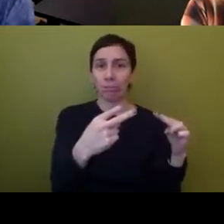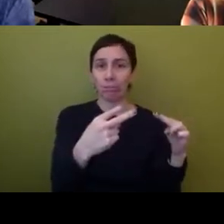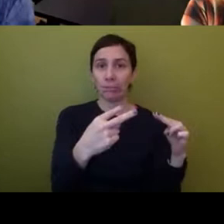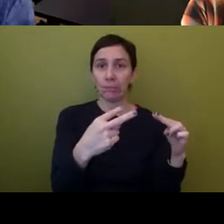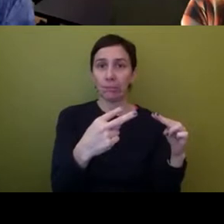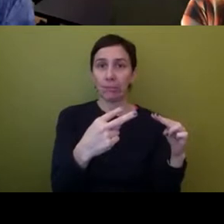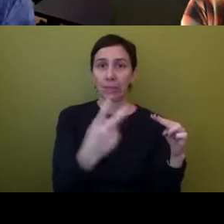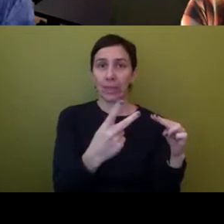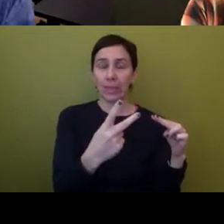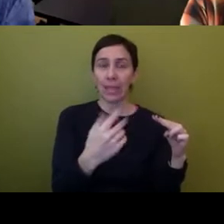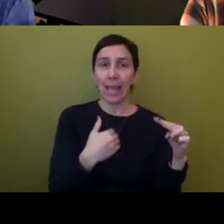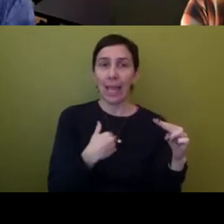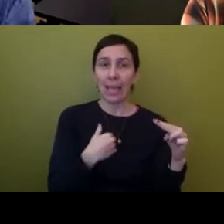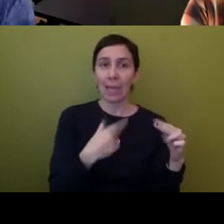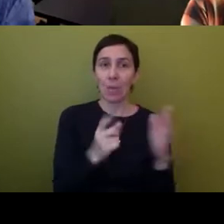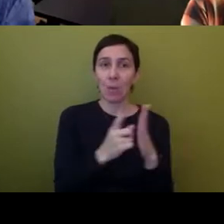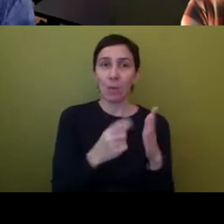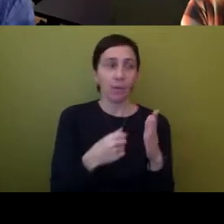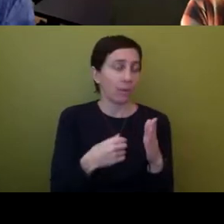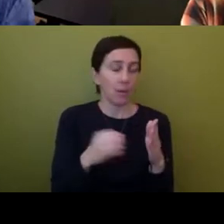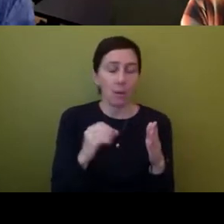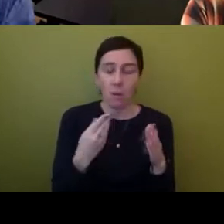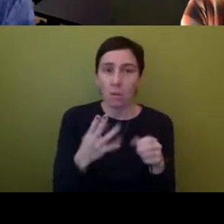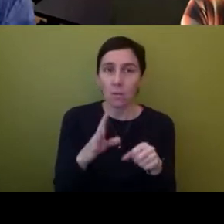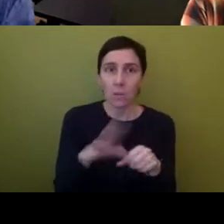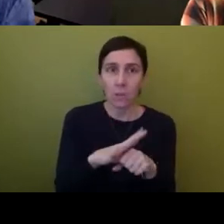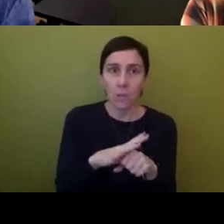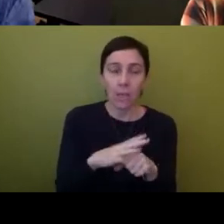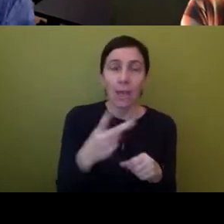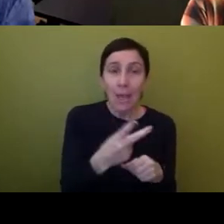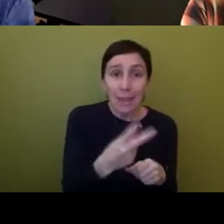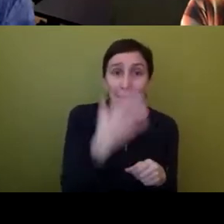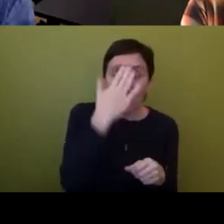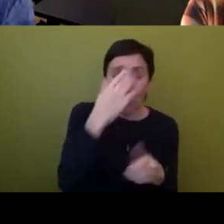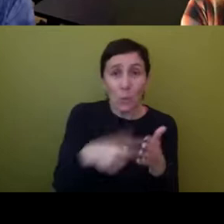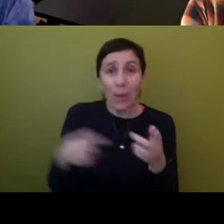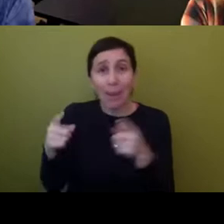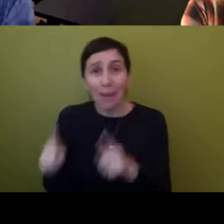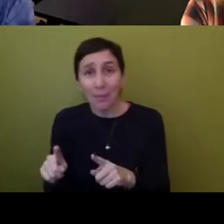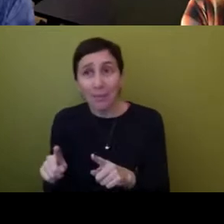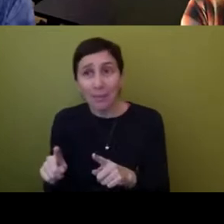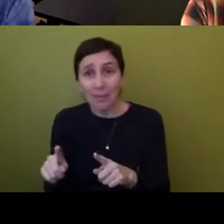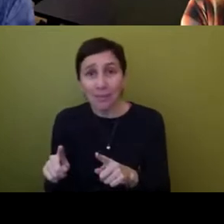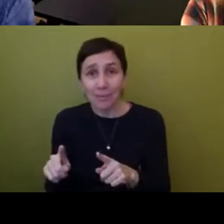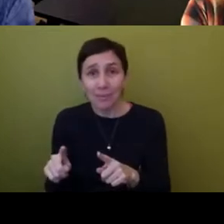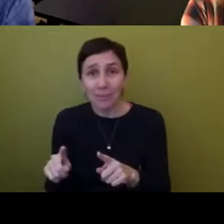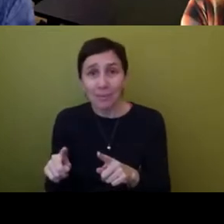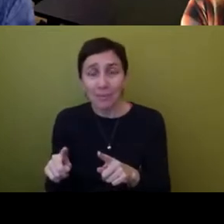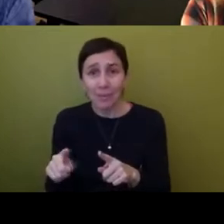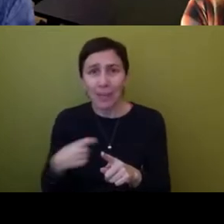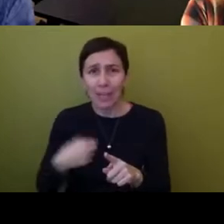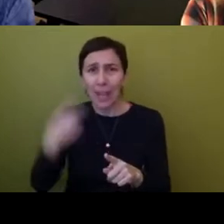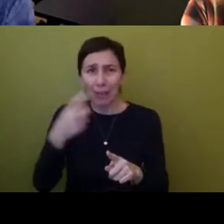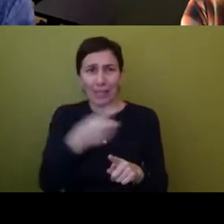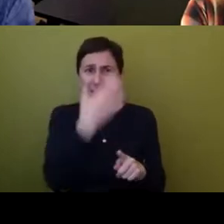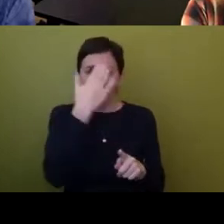language and oh shit moment where they actually knew about it. Um, and then I realized that they knew